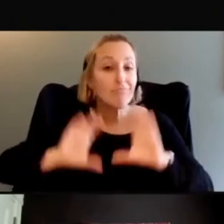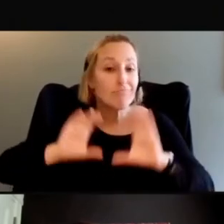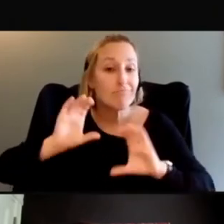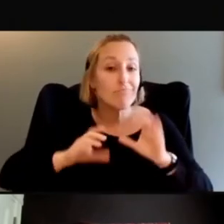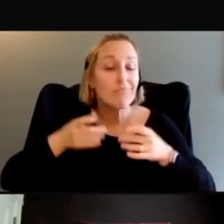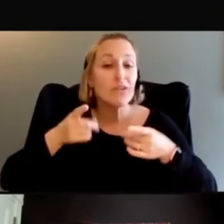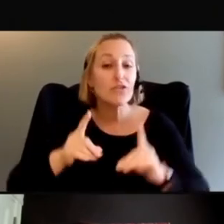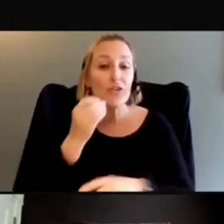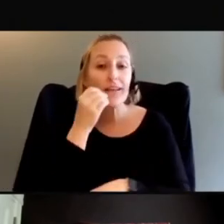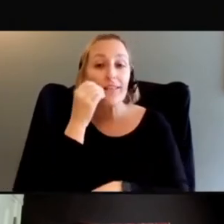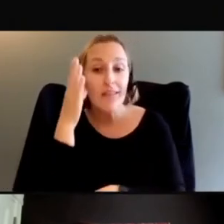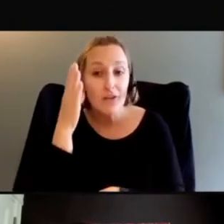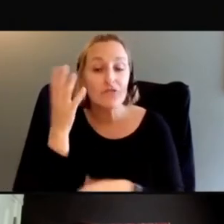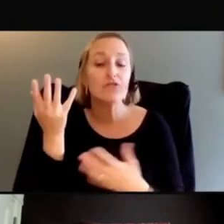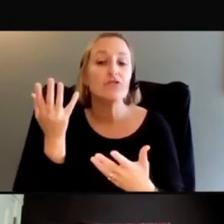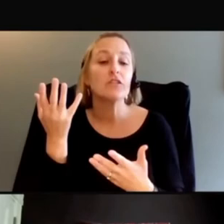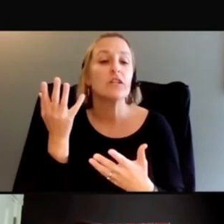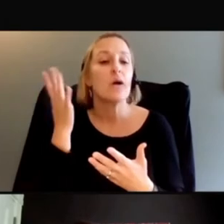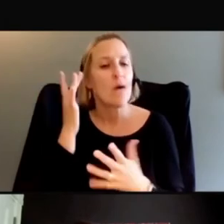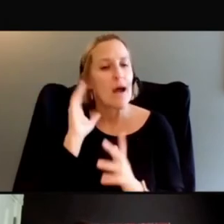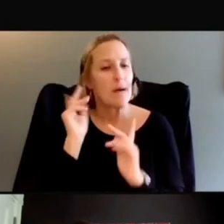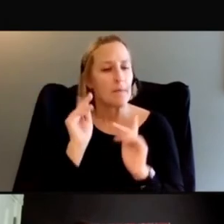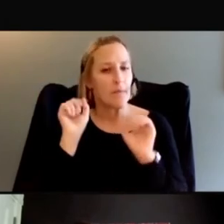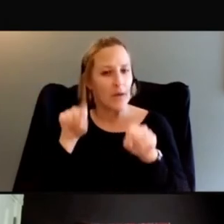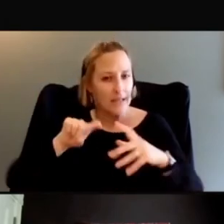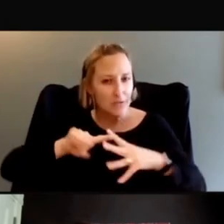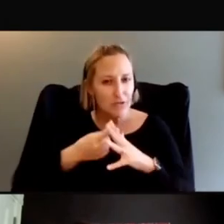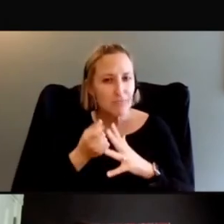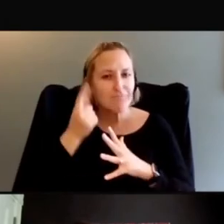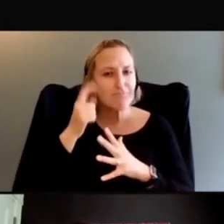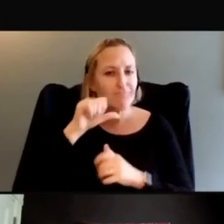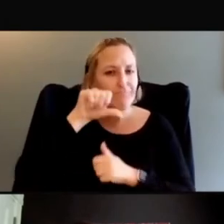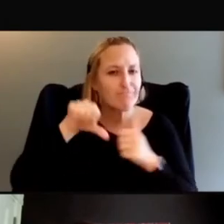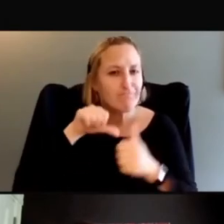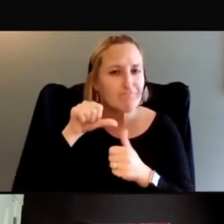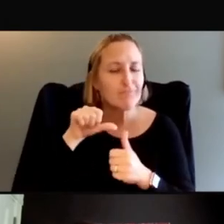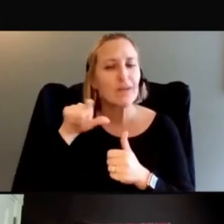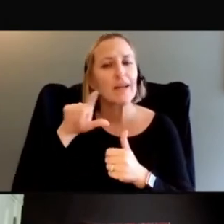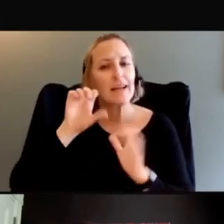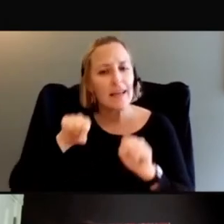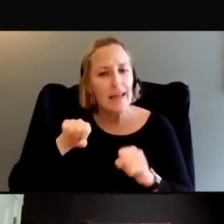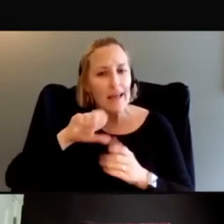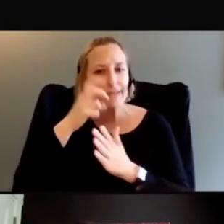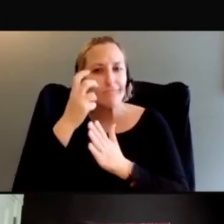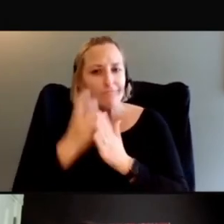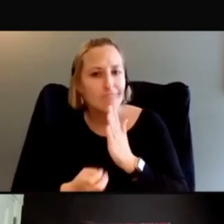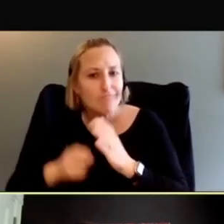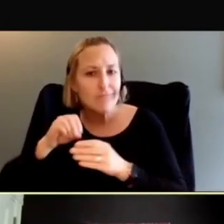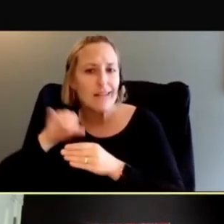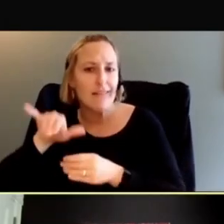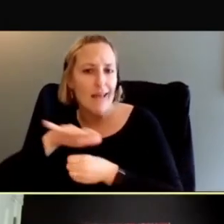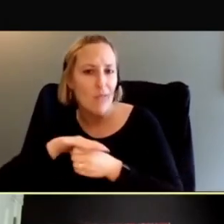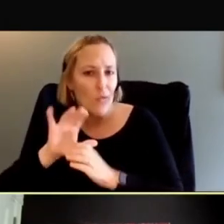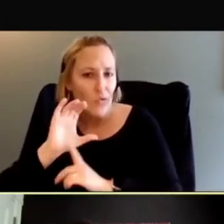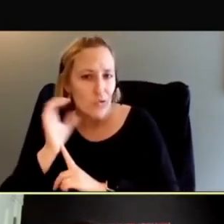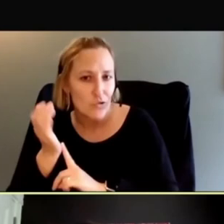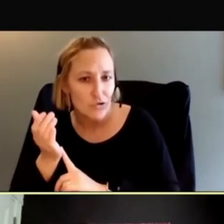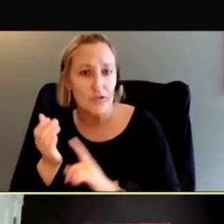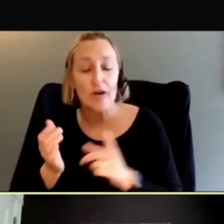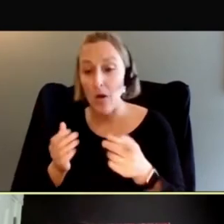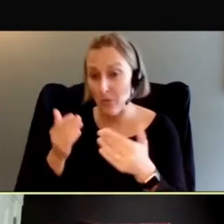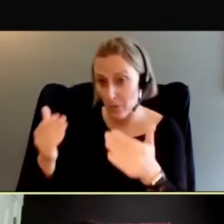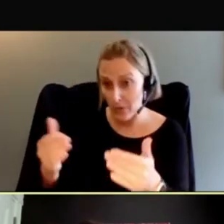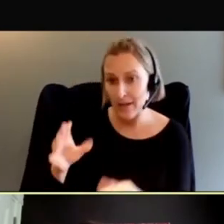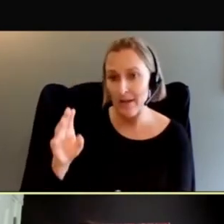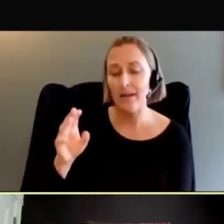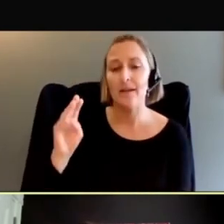really start to understand and immerse yourself in the local culture. Mm hmm. Oh, go ahead.